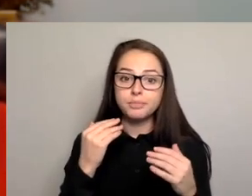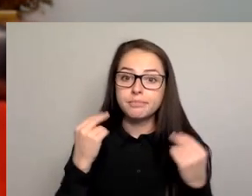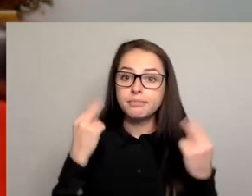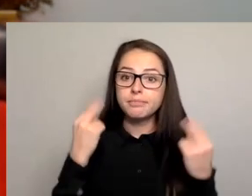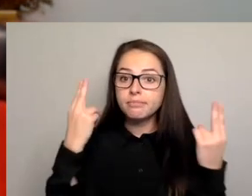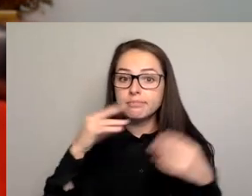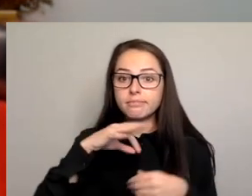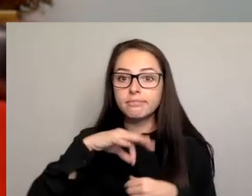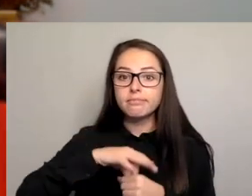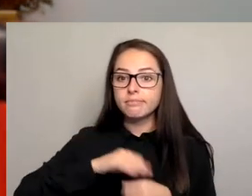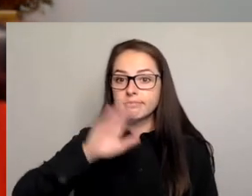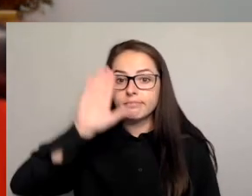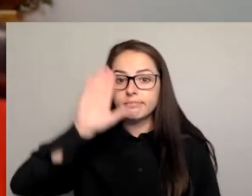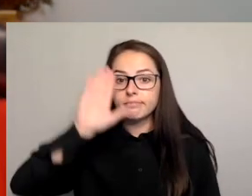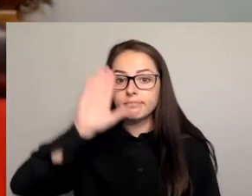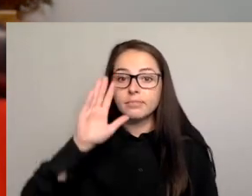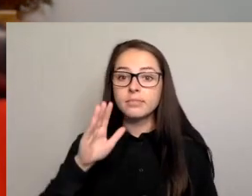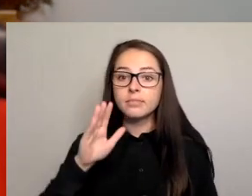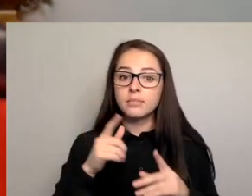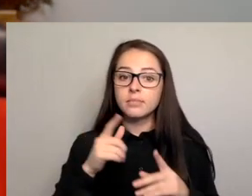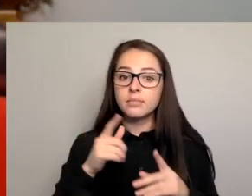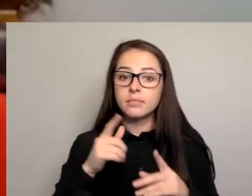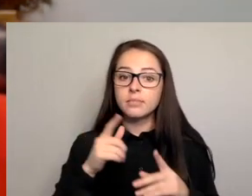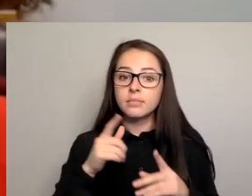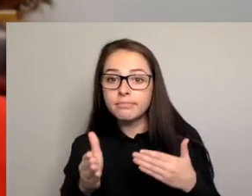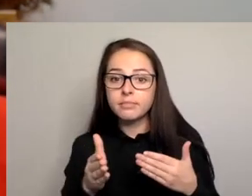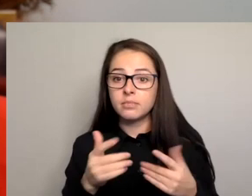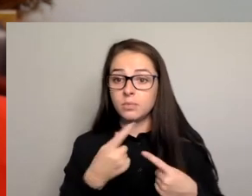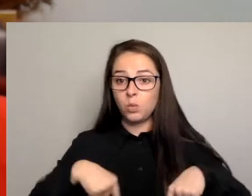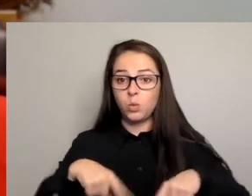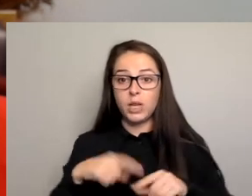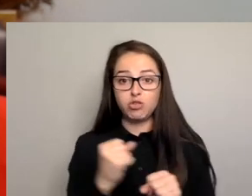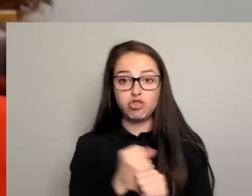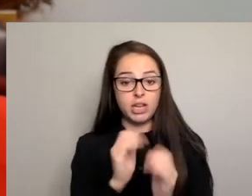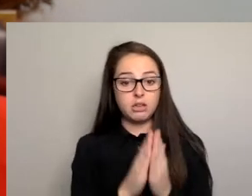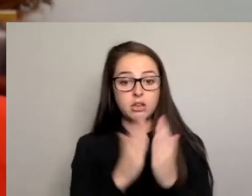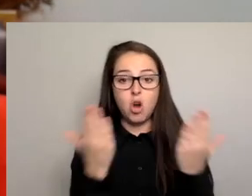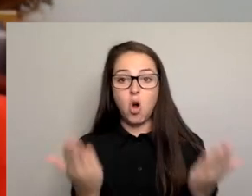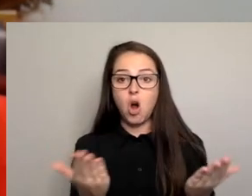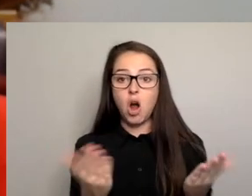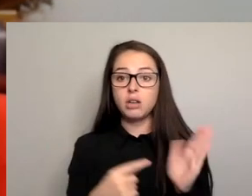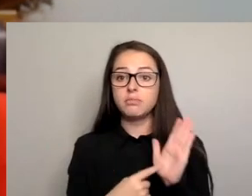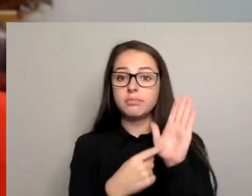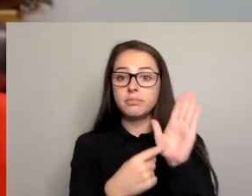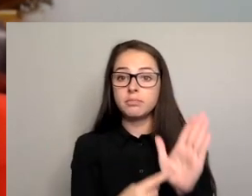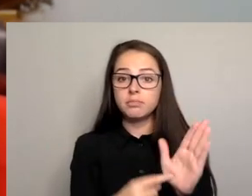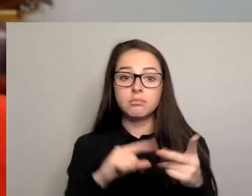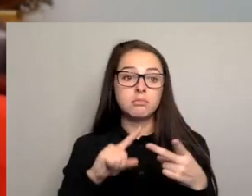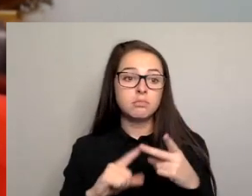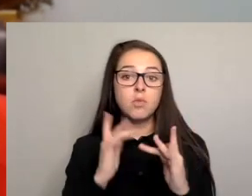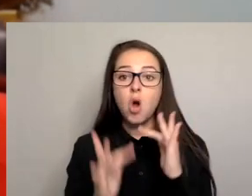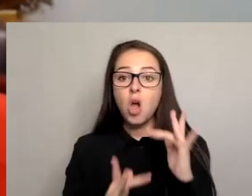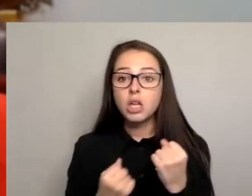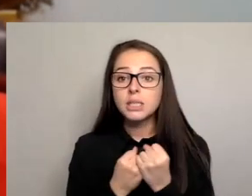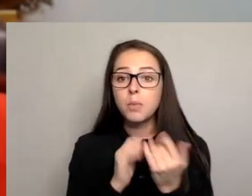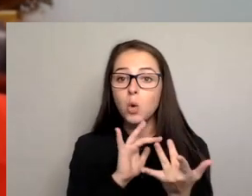guide to help them to run for council. We created a support network online, and we've started to break down